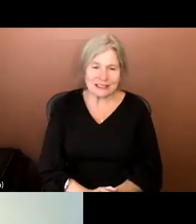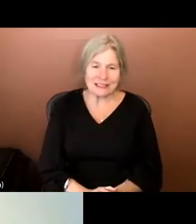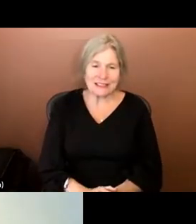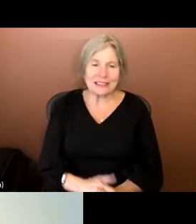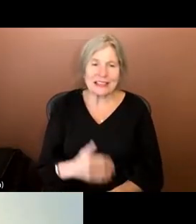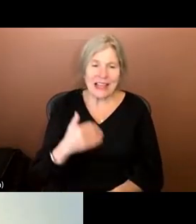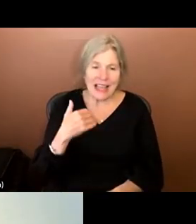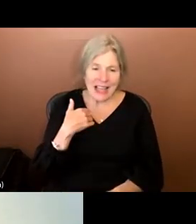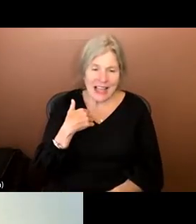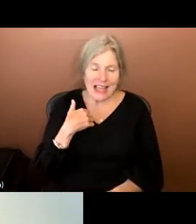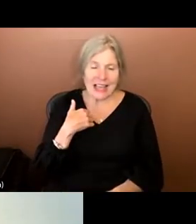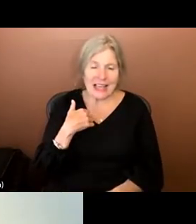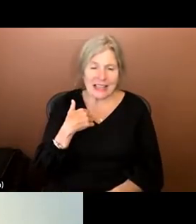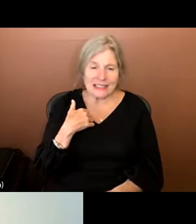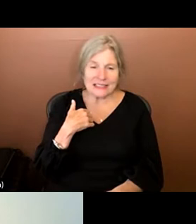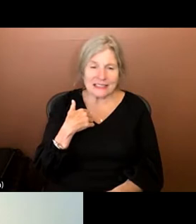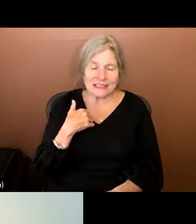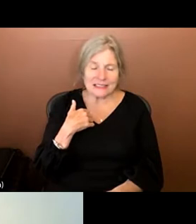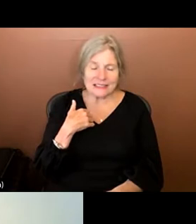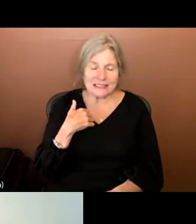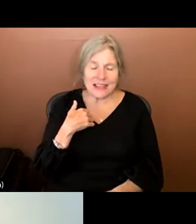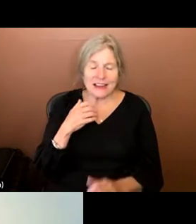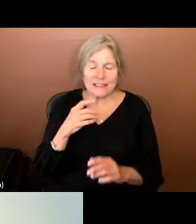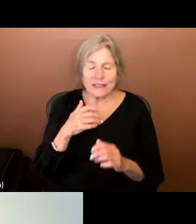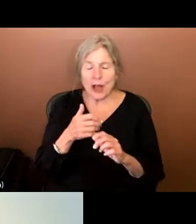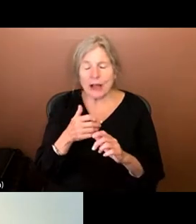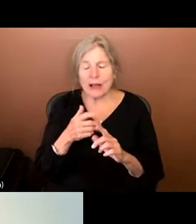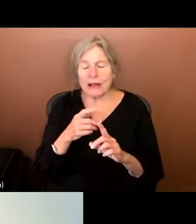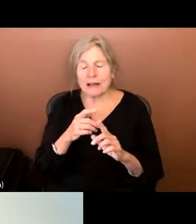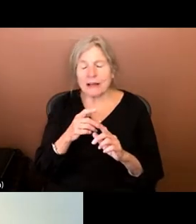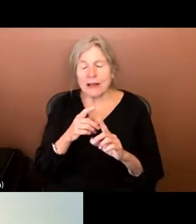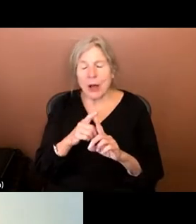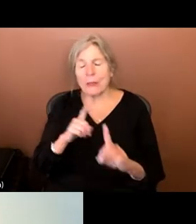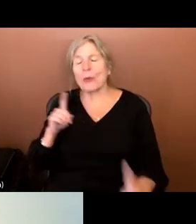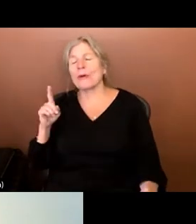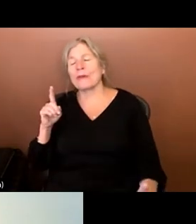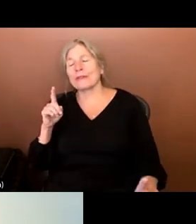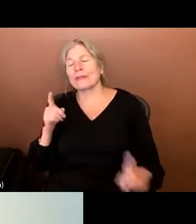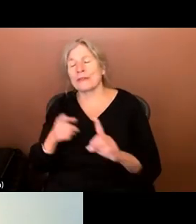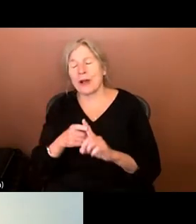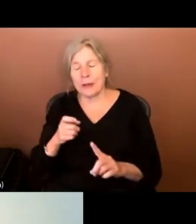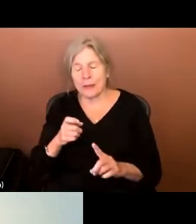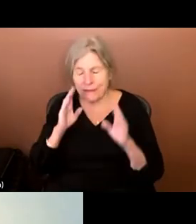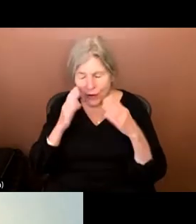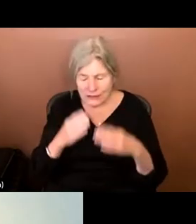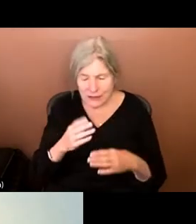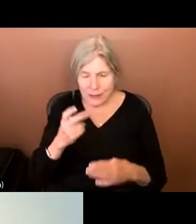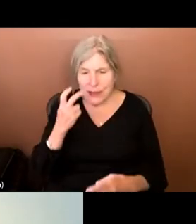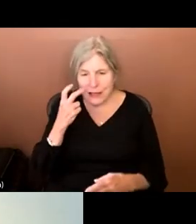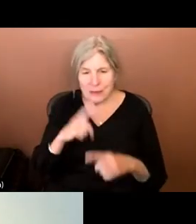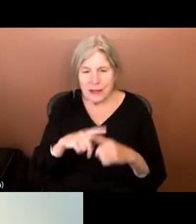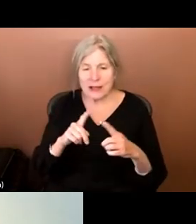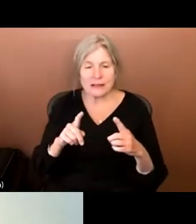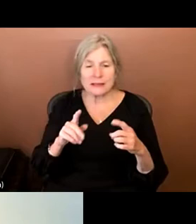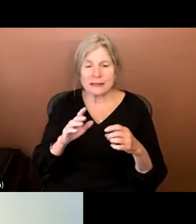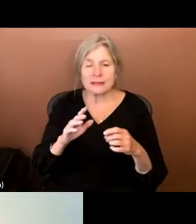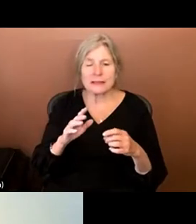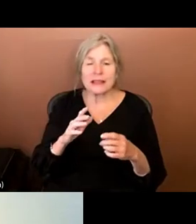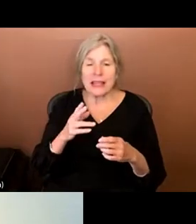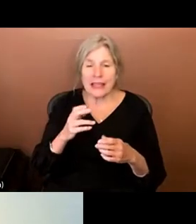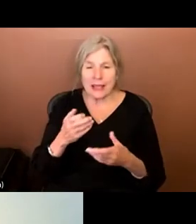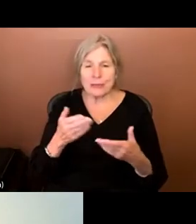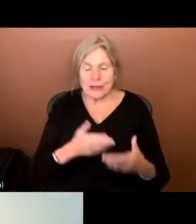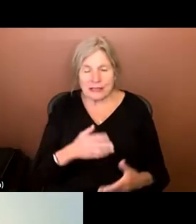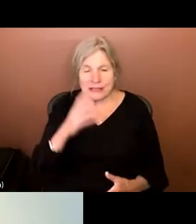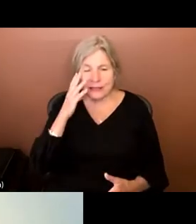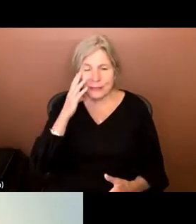moved kind of away from the focus in blindness, but really into a different way where he brings his expertise